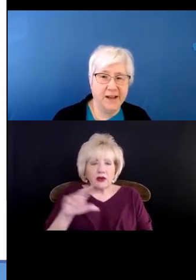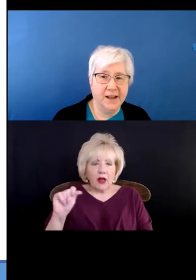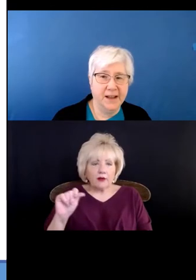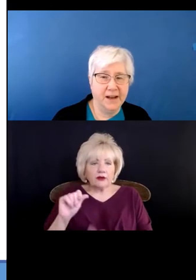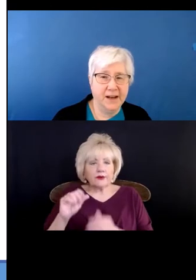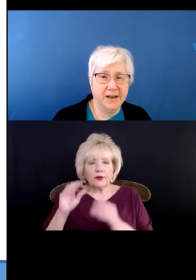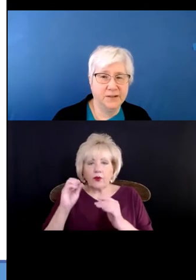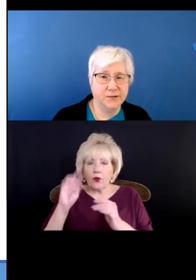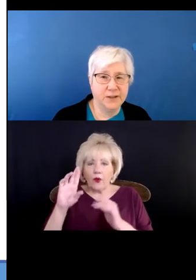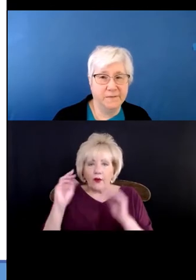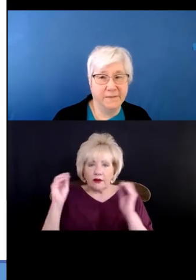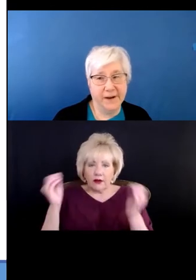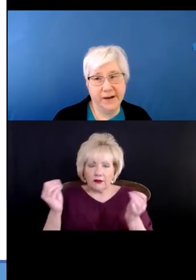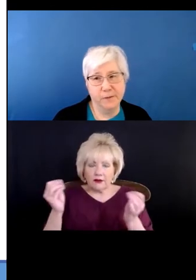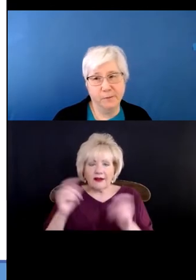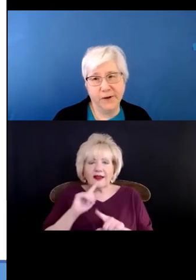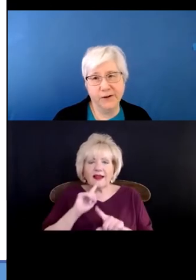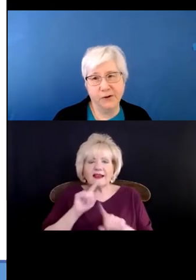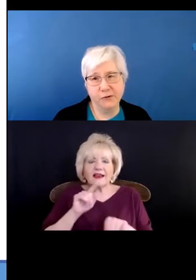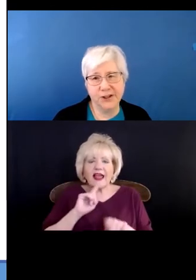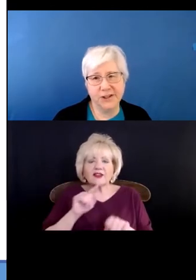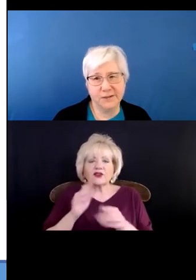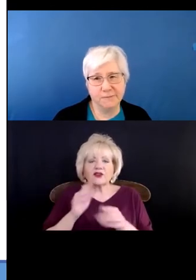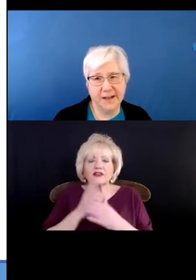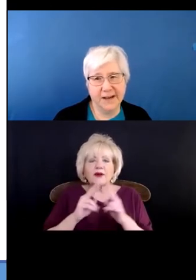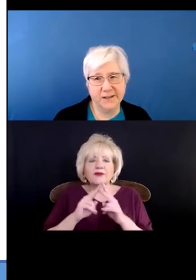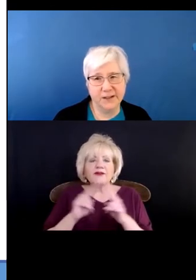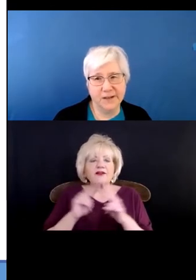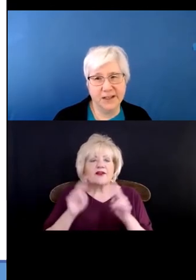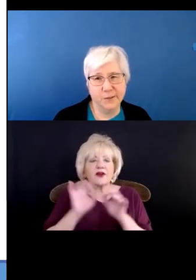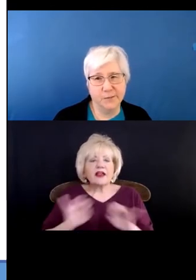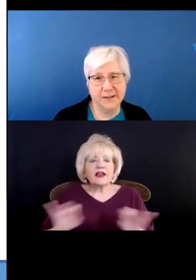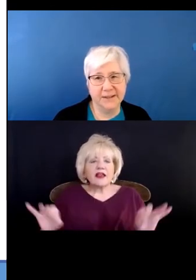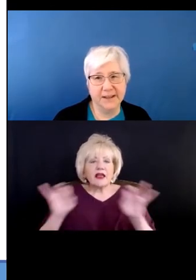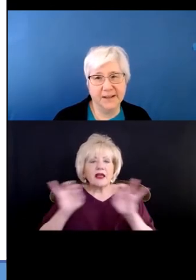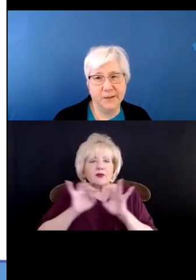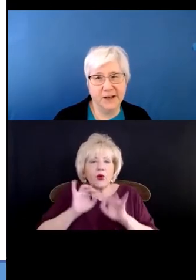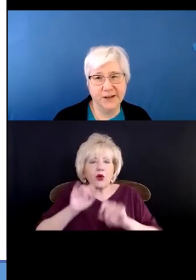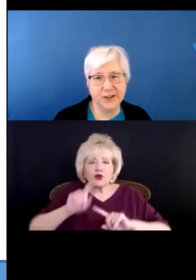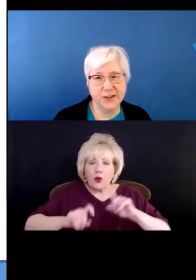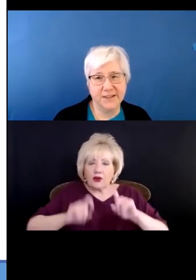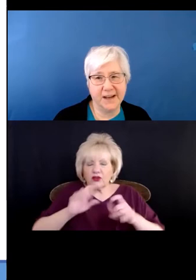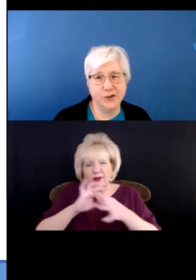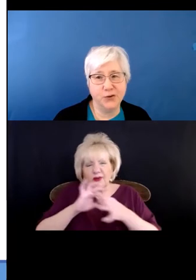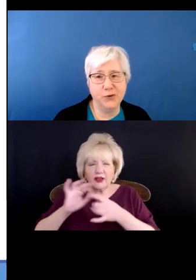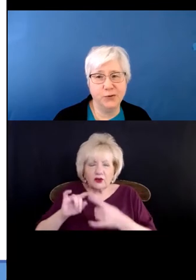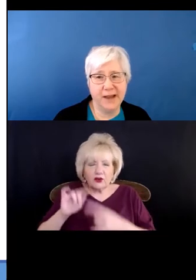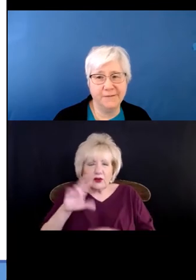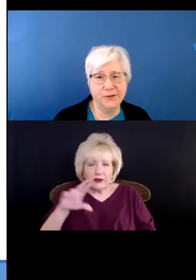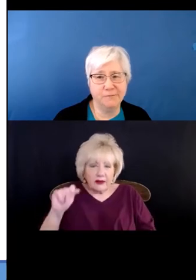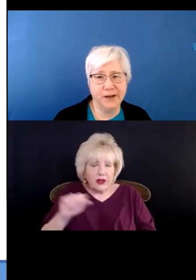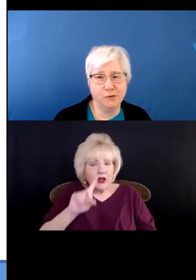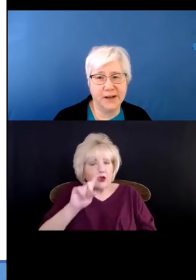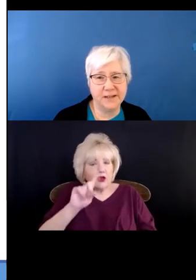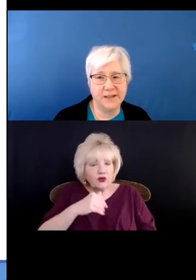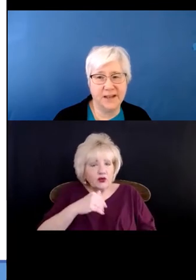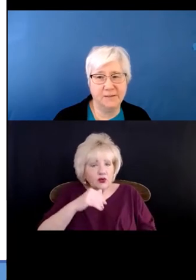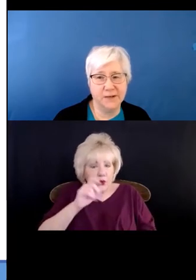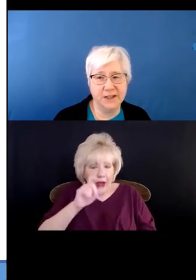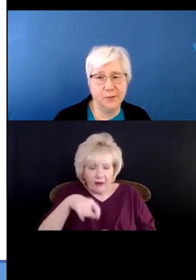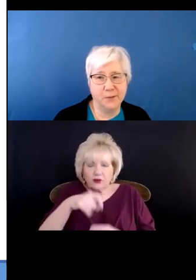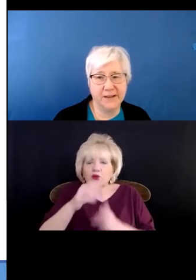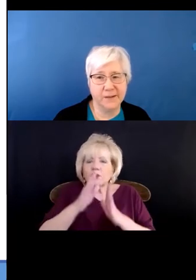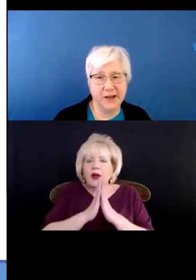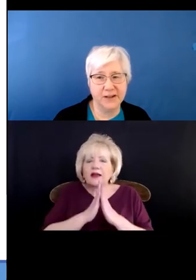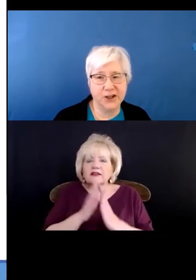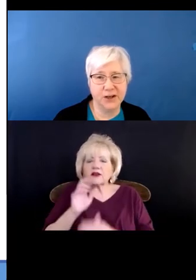not. It answers some very important questions relating to reasonable accommodations like do you have to request the